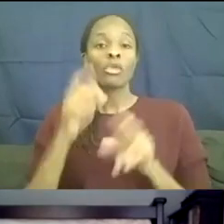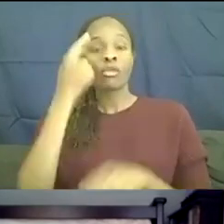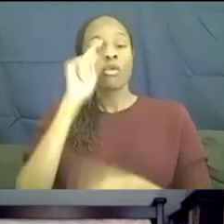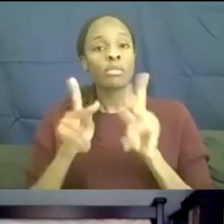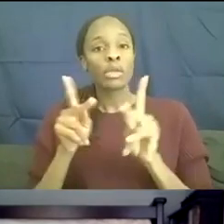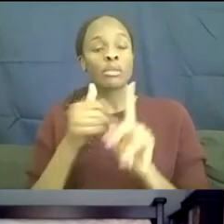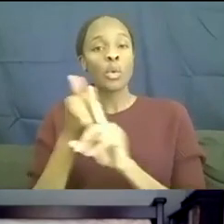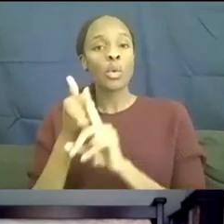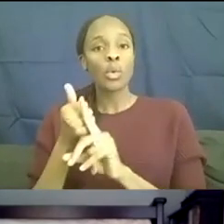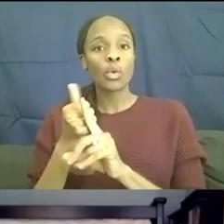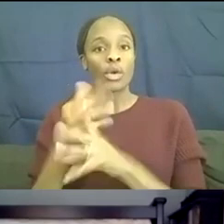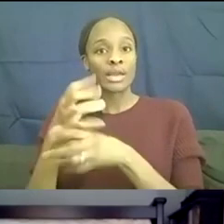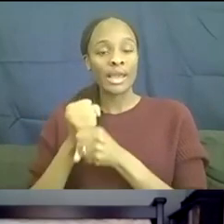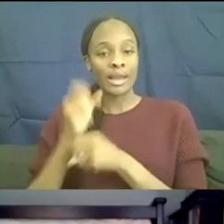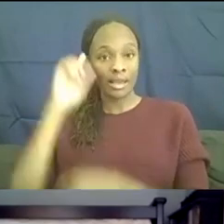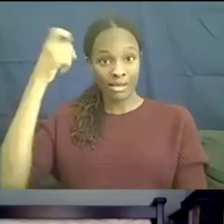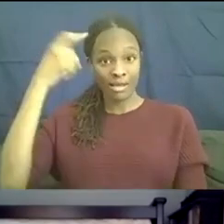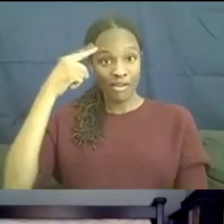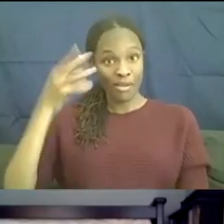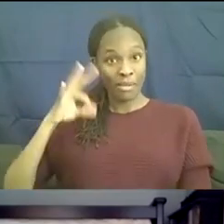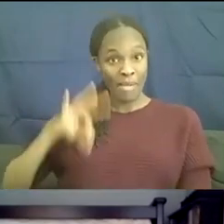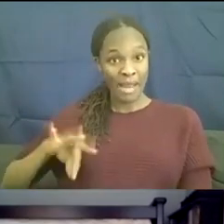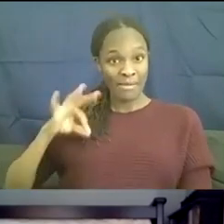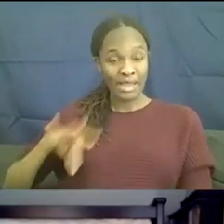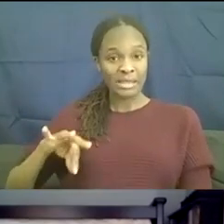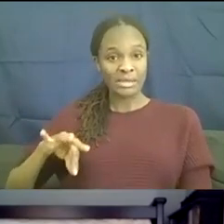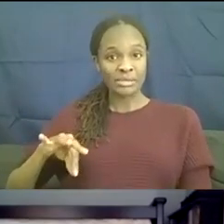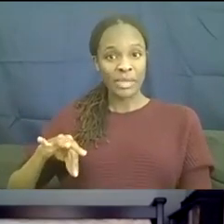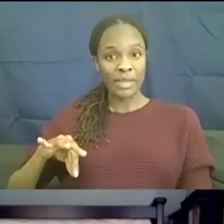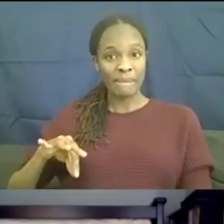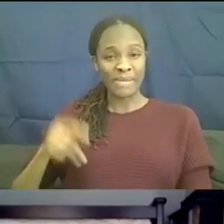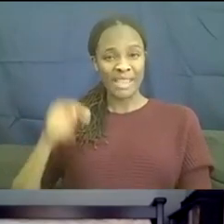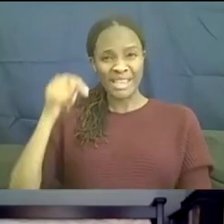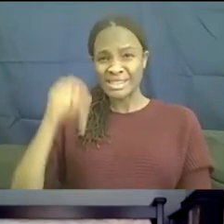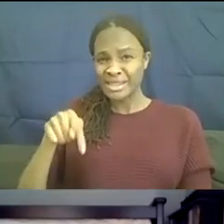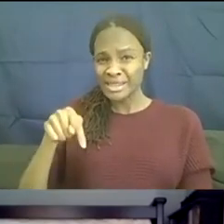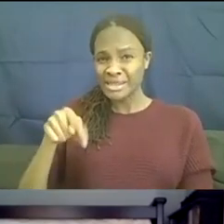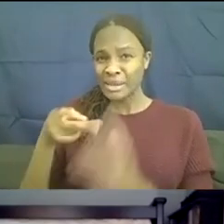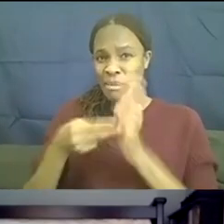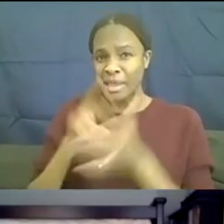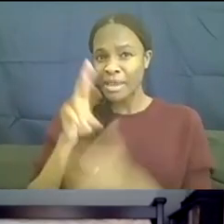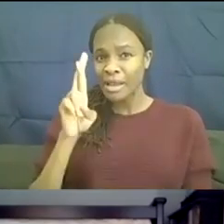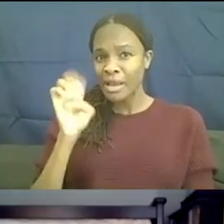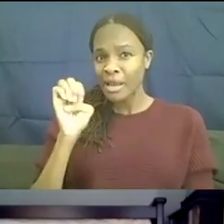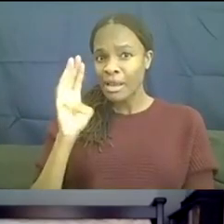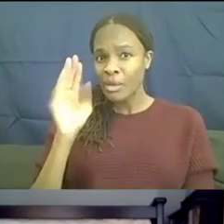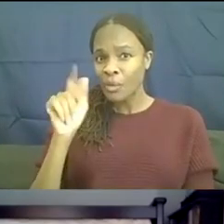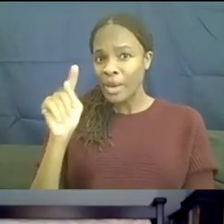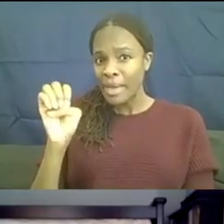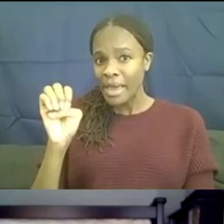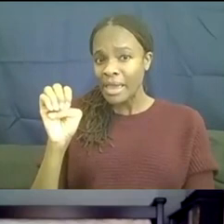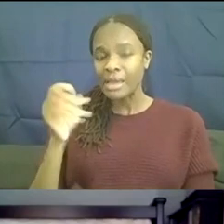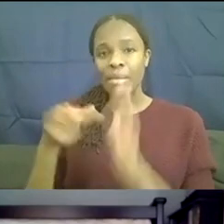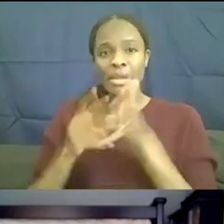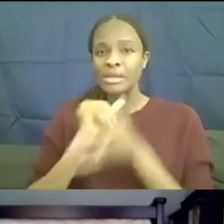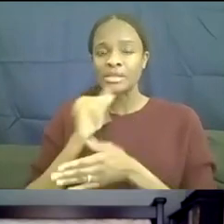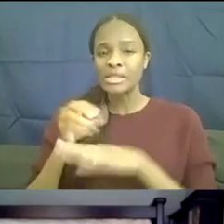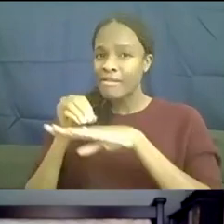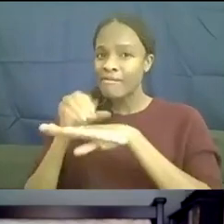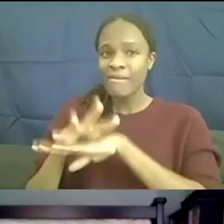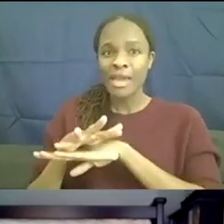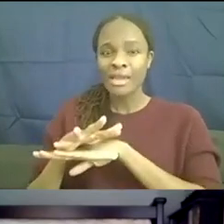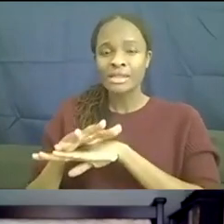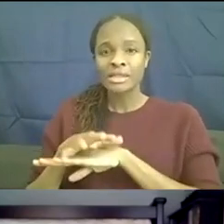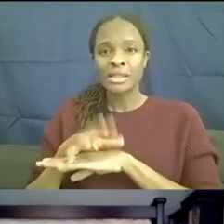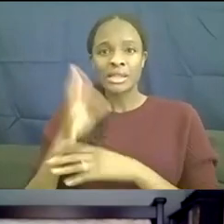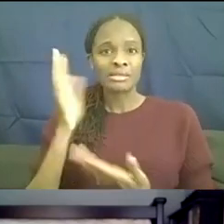are receiving government benefits, this is considered a rebate. So it means it does not affect their ability to continue receiving